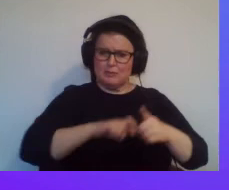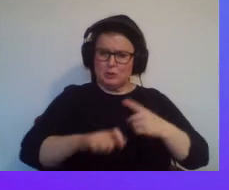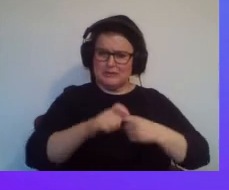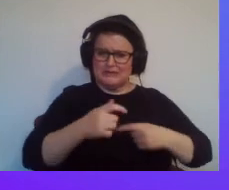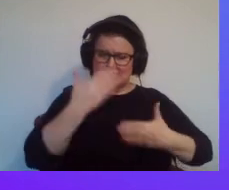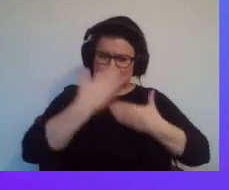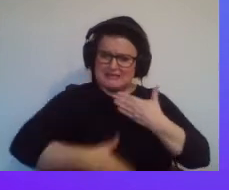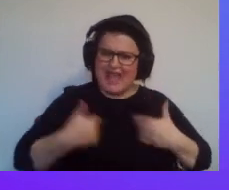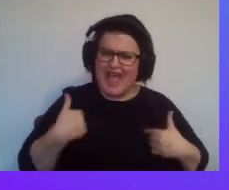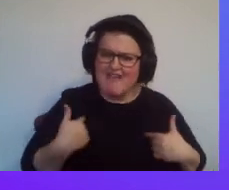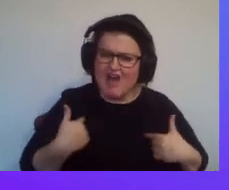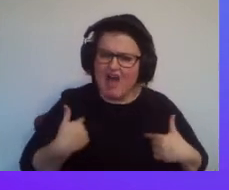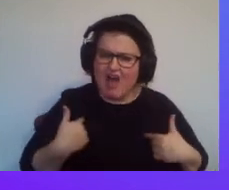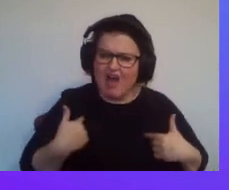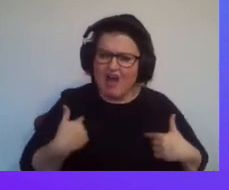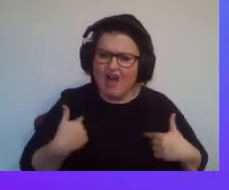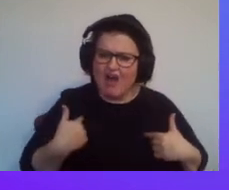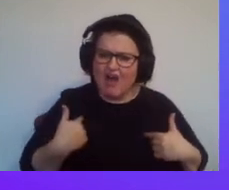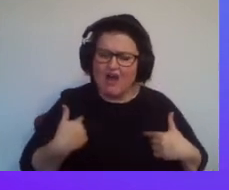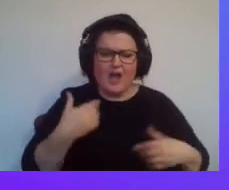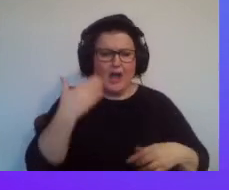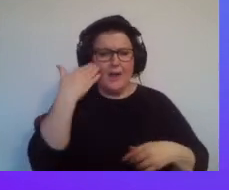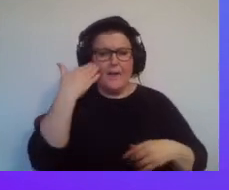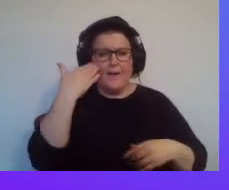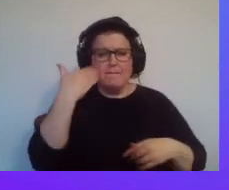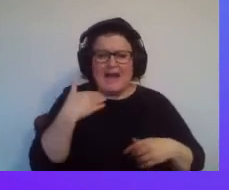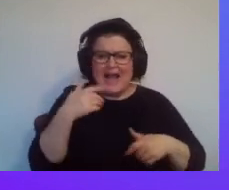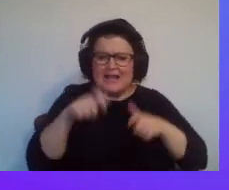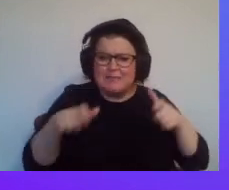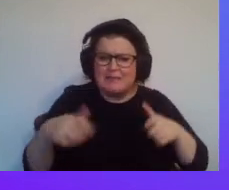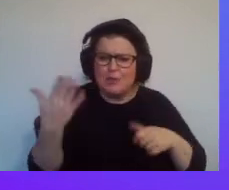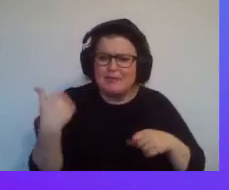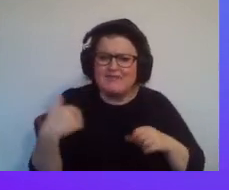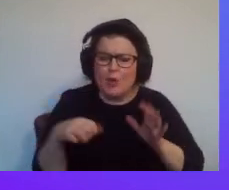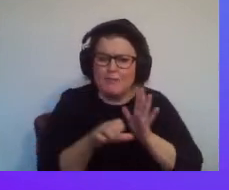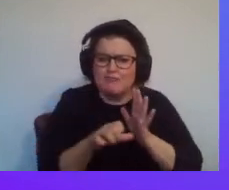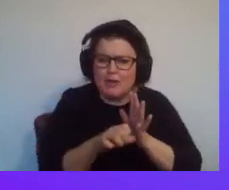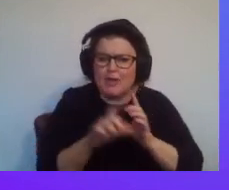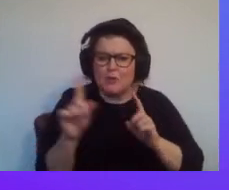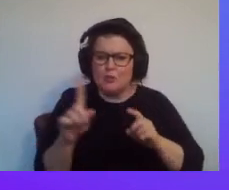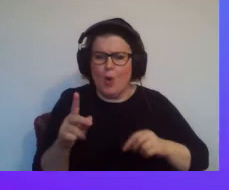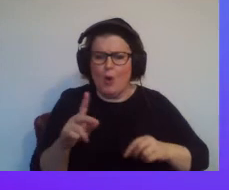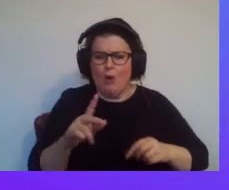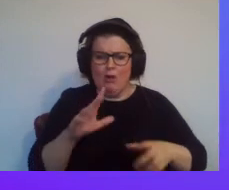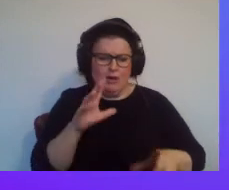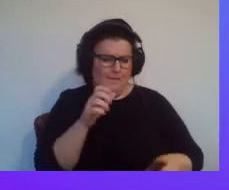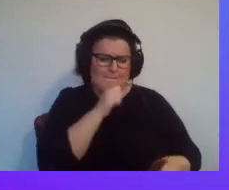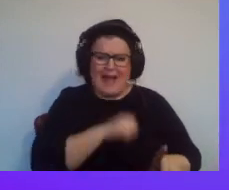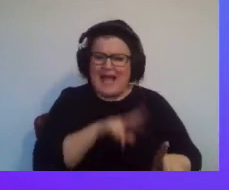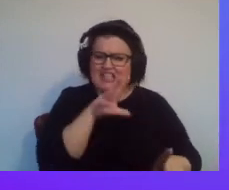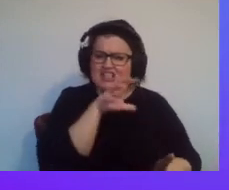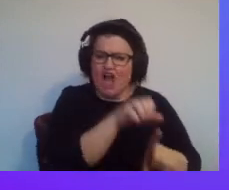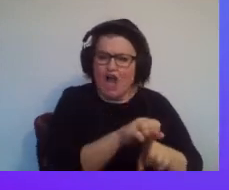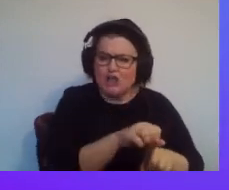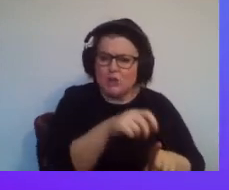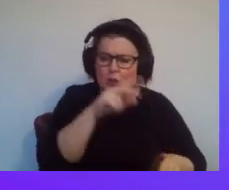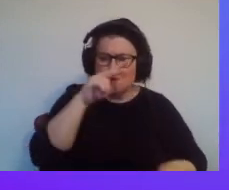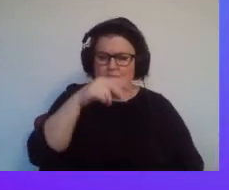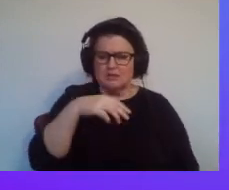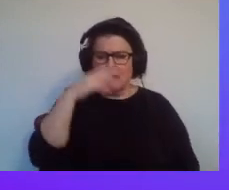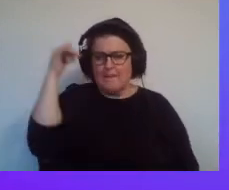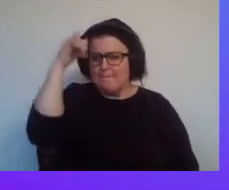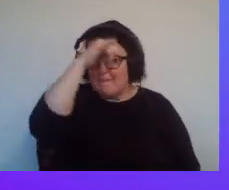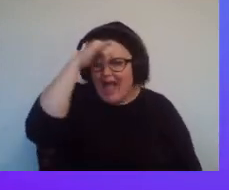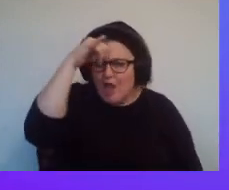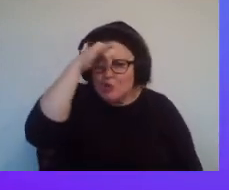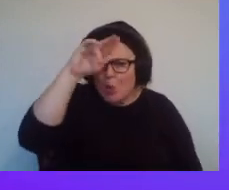schizophrenia. We know that these things exist and what they say to me, Lord Woolley, is you're coming to